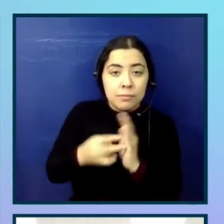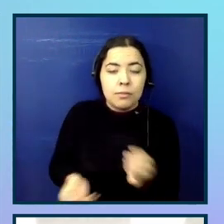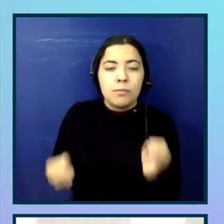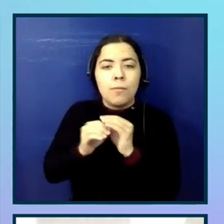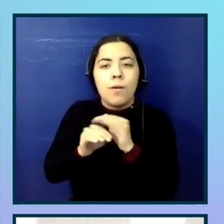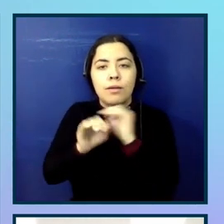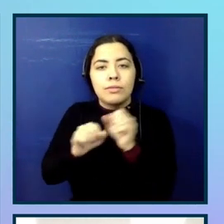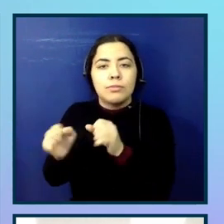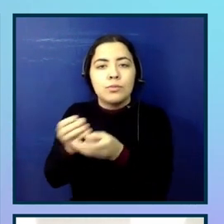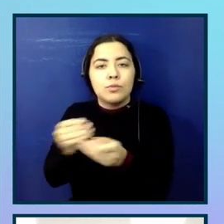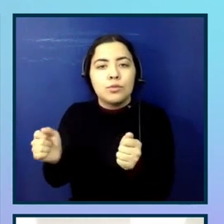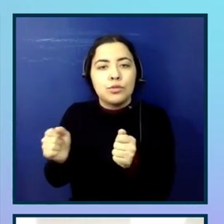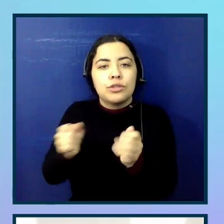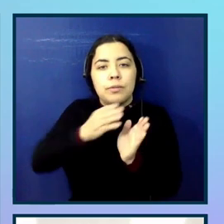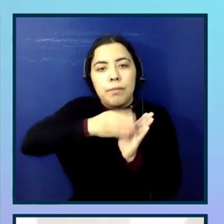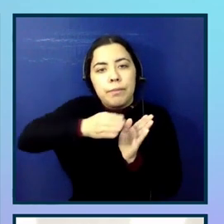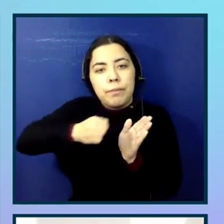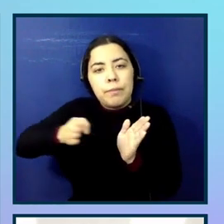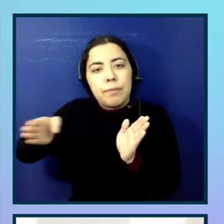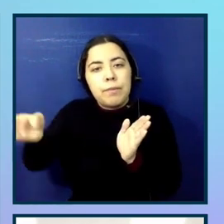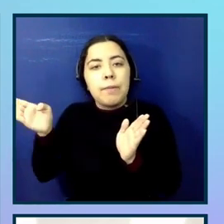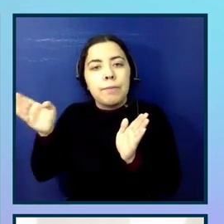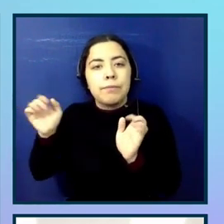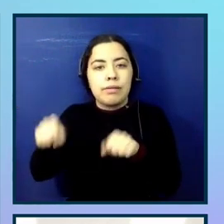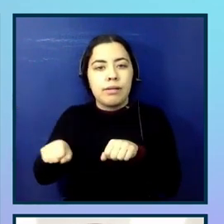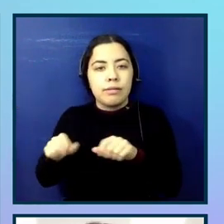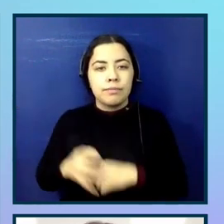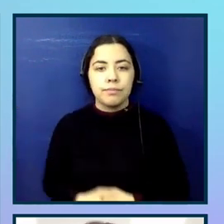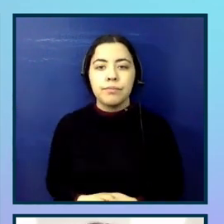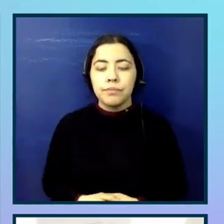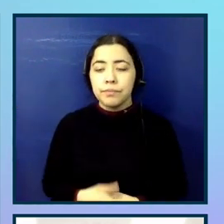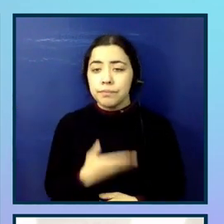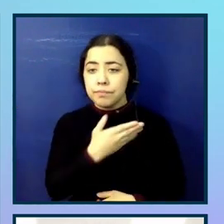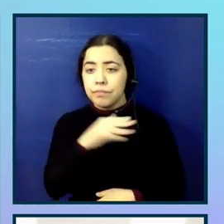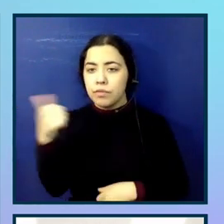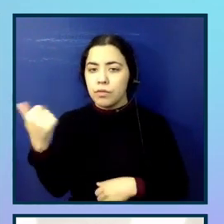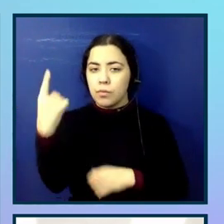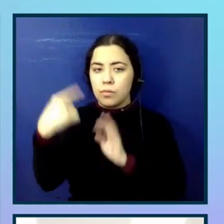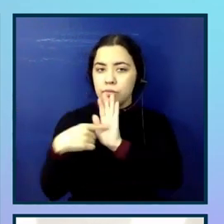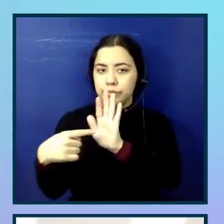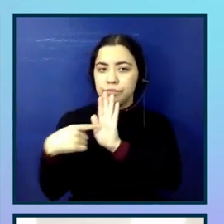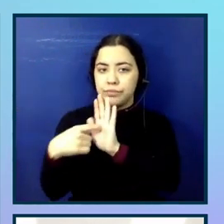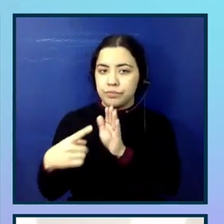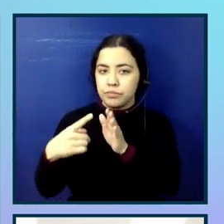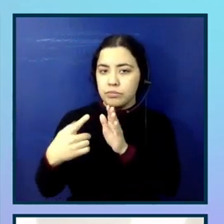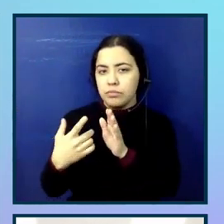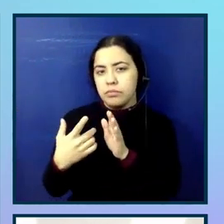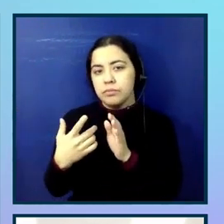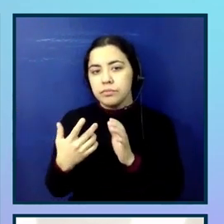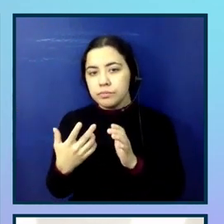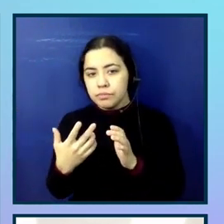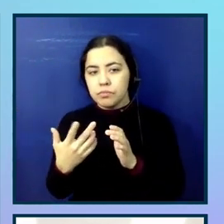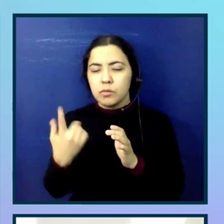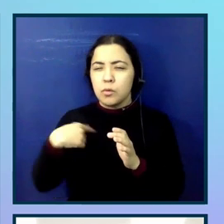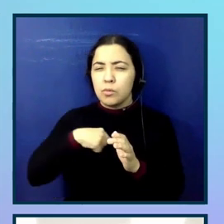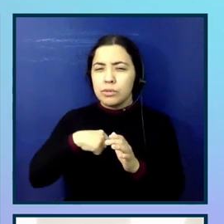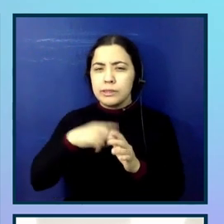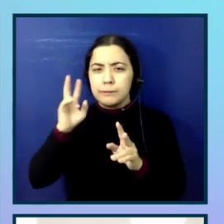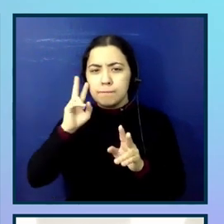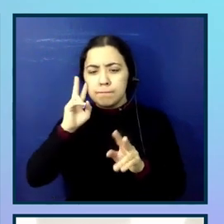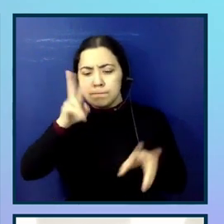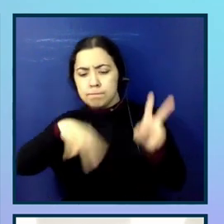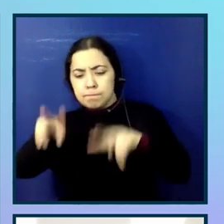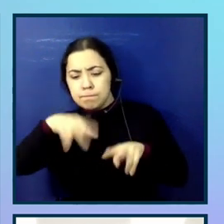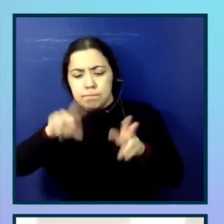accessible solution. This is just another example showing you how traditionally we order and check things